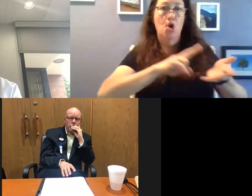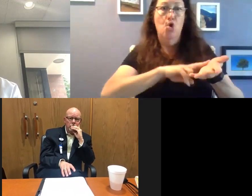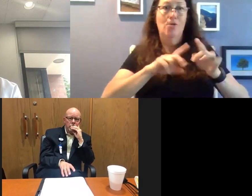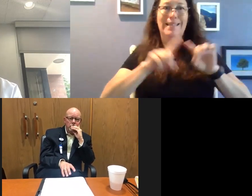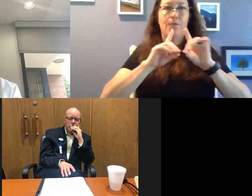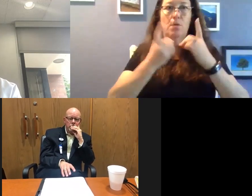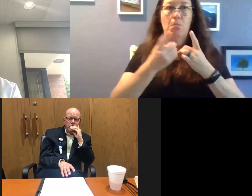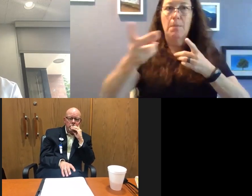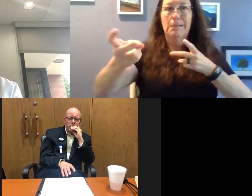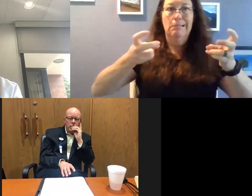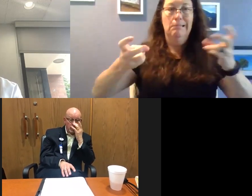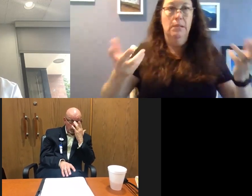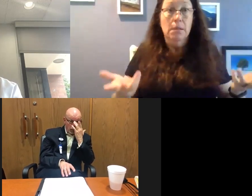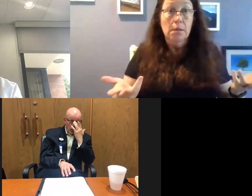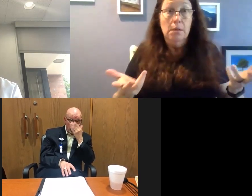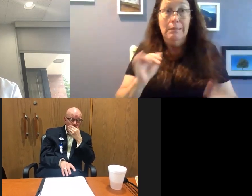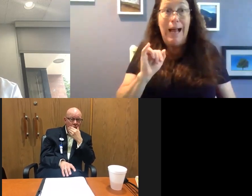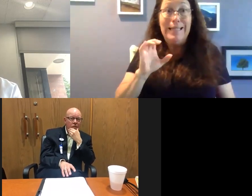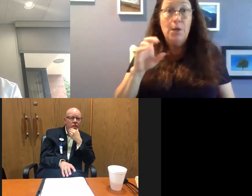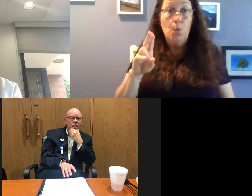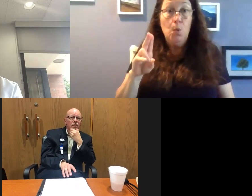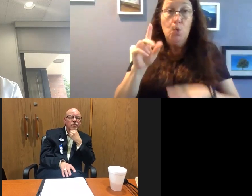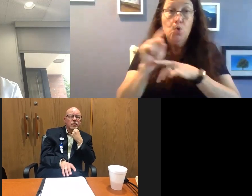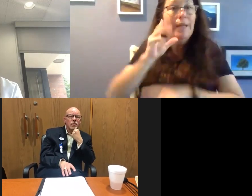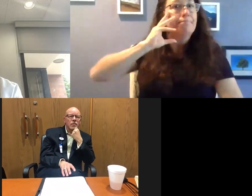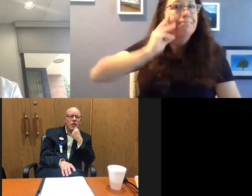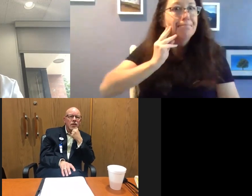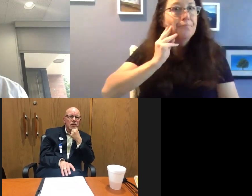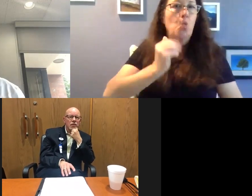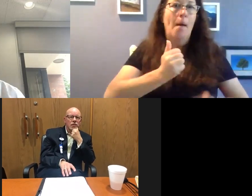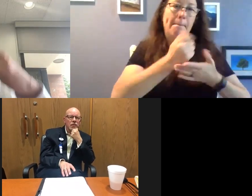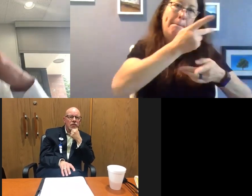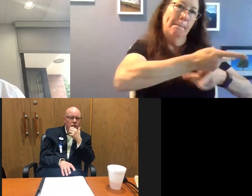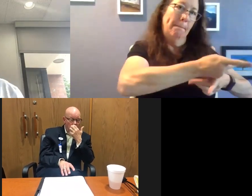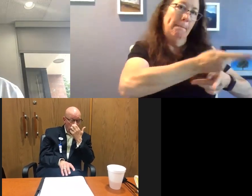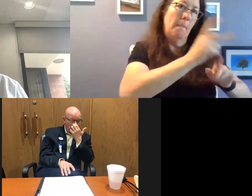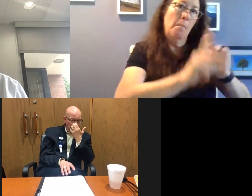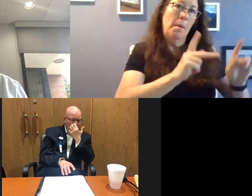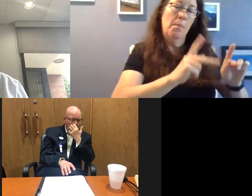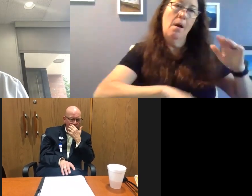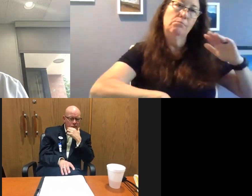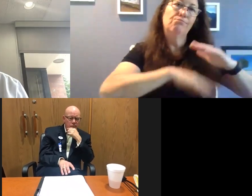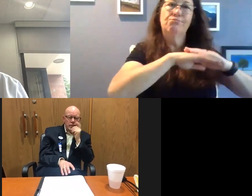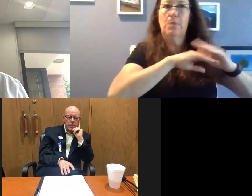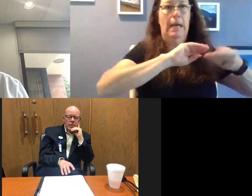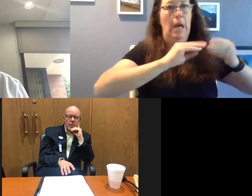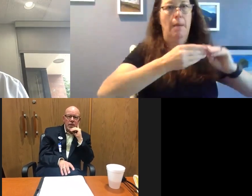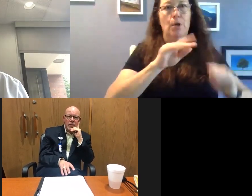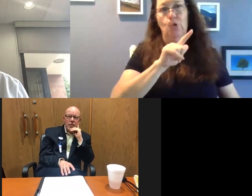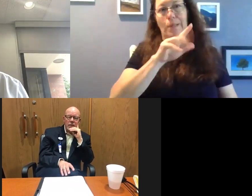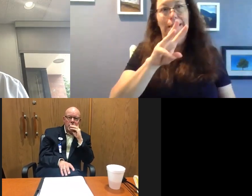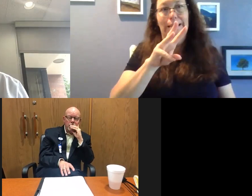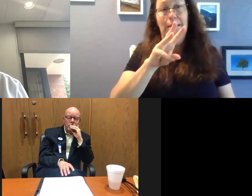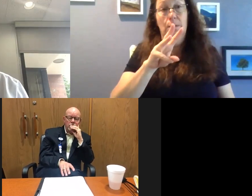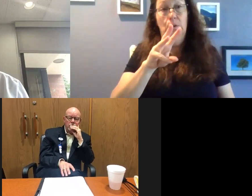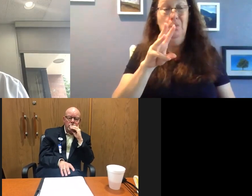within the hospital who are ICU and critical care trained to help us care for patients up to our capacity of 26. And that's